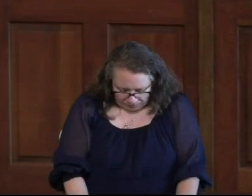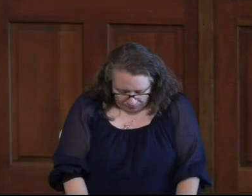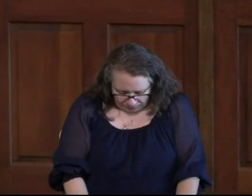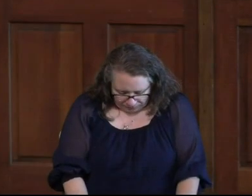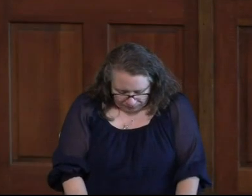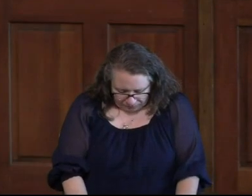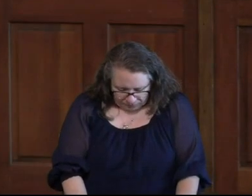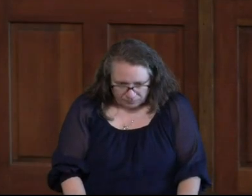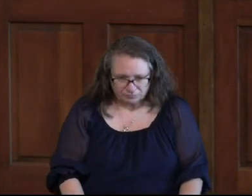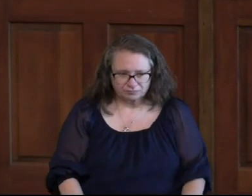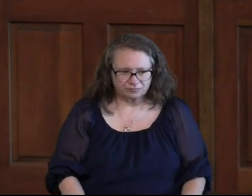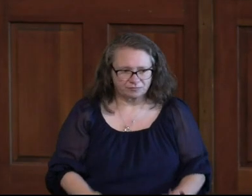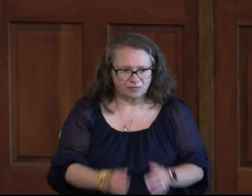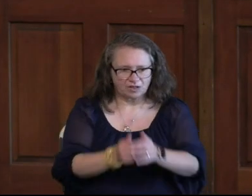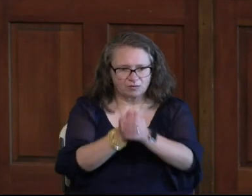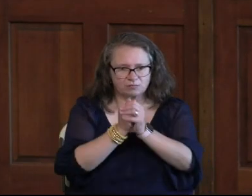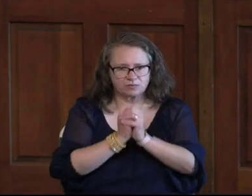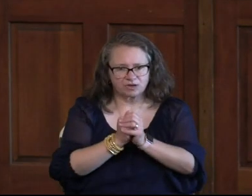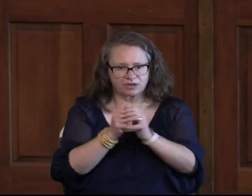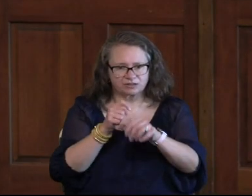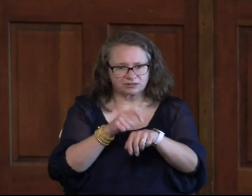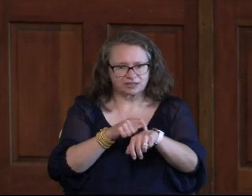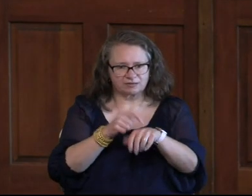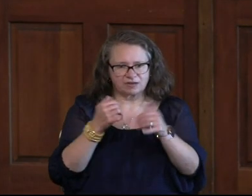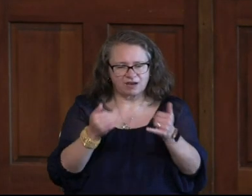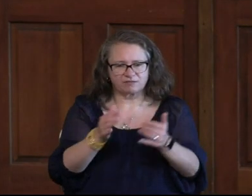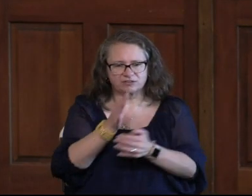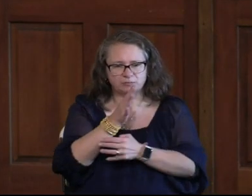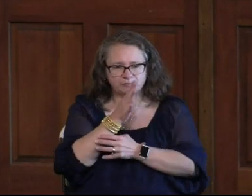I'd like to have a prayer time for moms